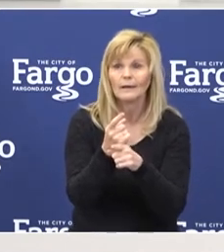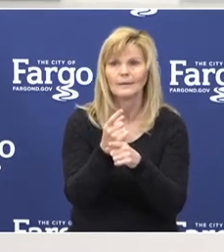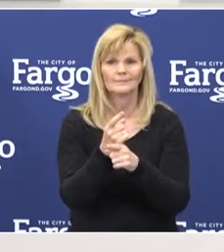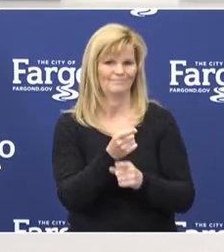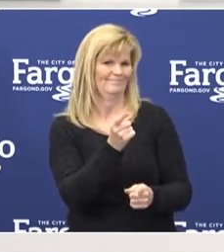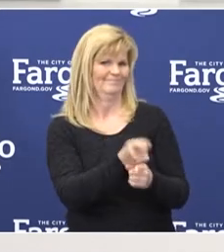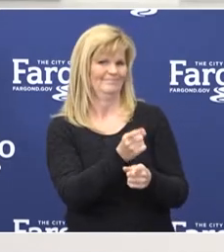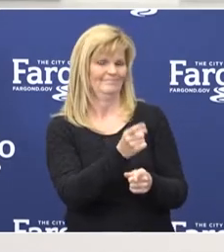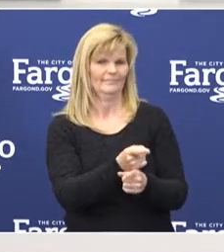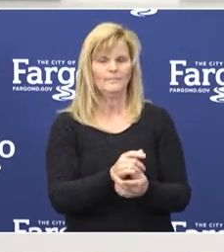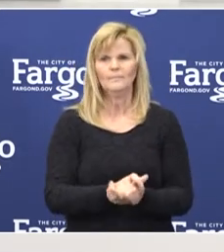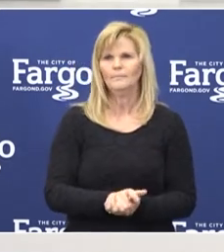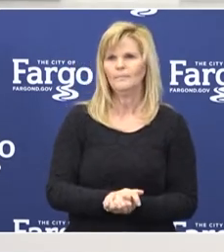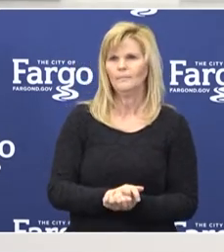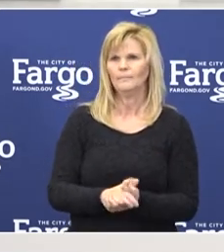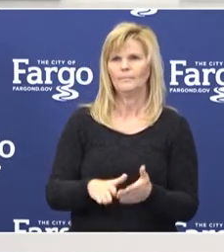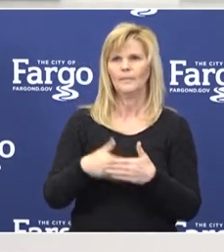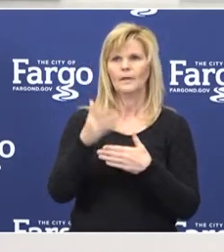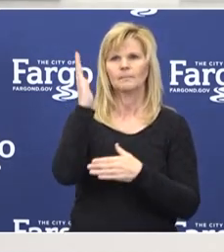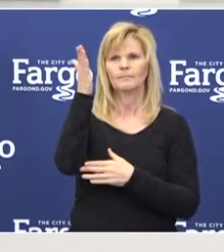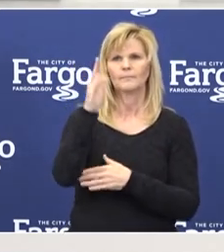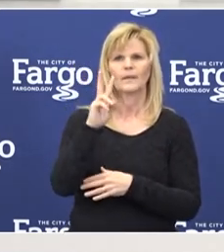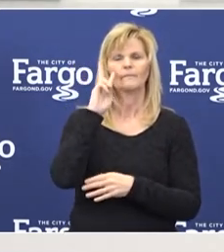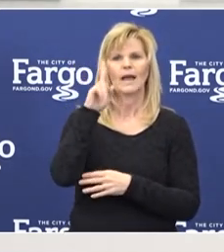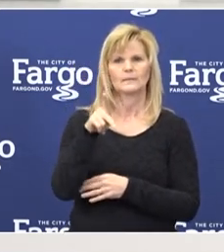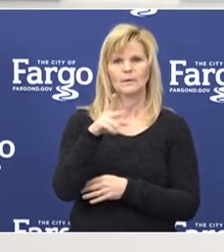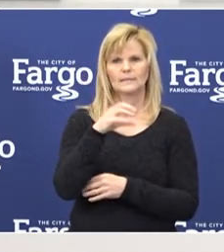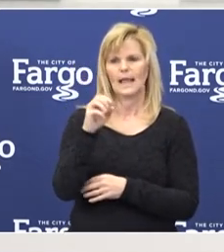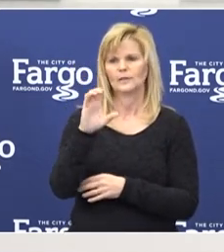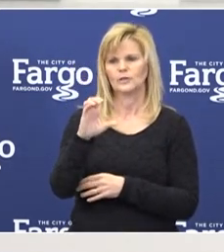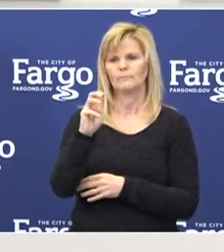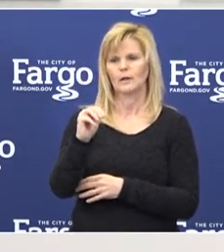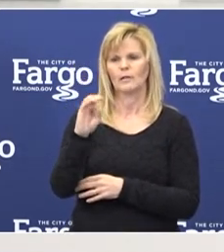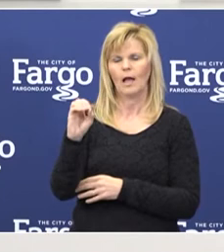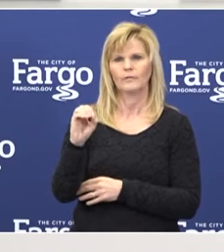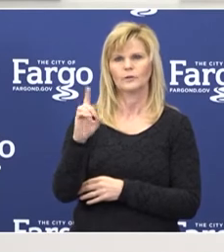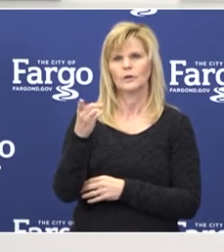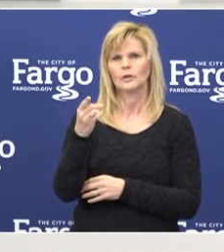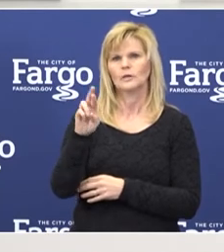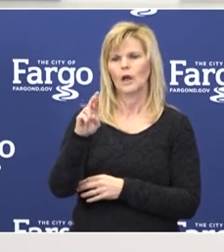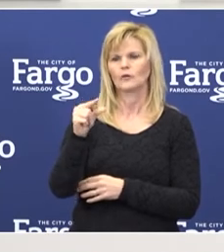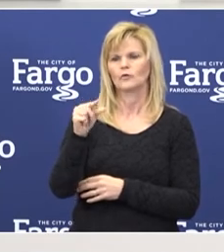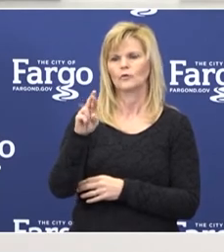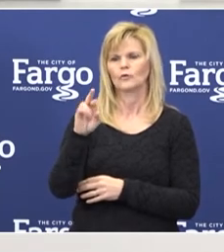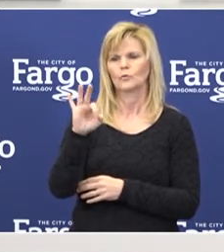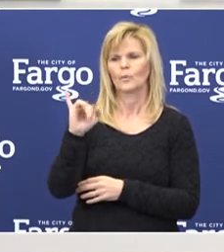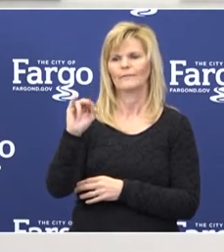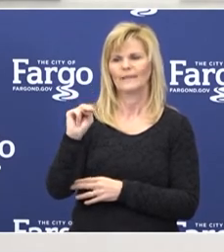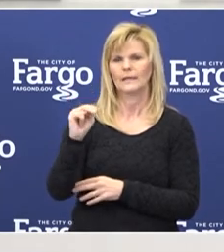That's right. Our next speaker is Vice President and Chief Medical Officer Dr. Doug Griffin from Sanford.